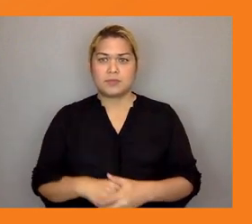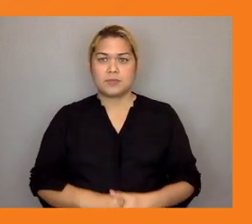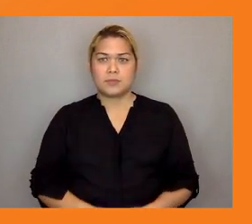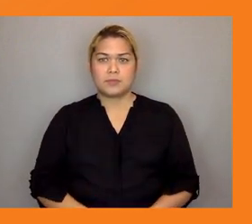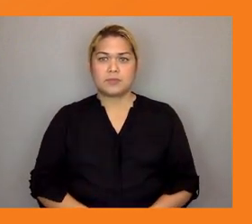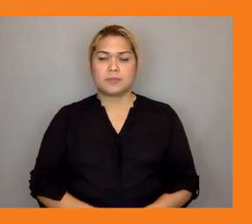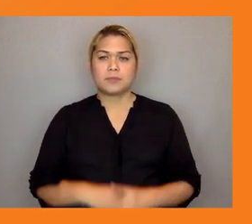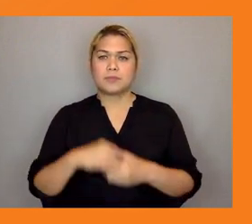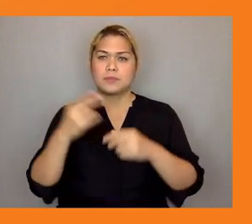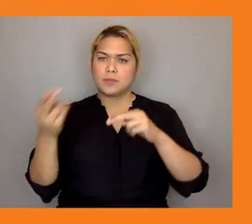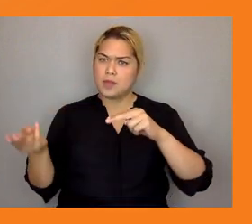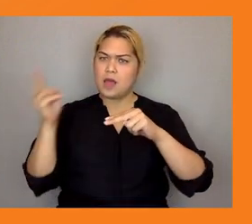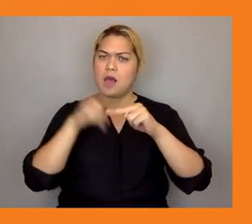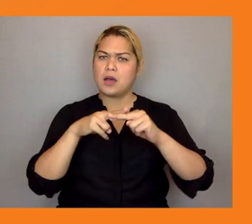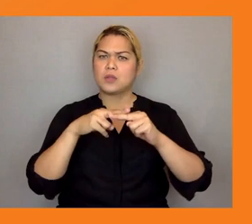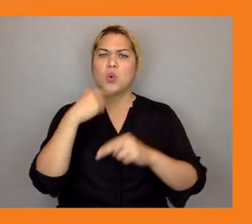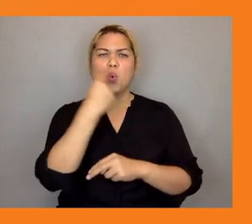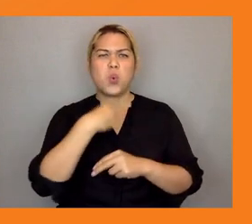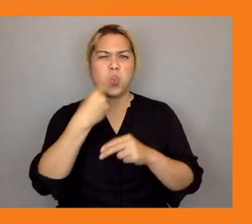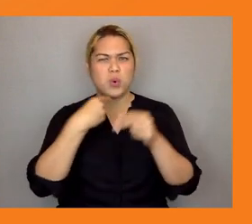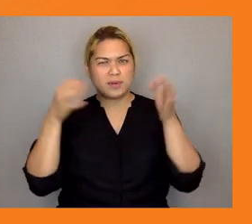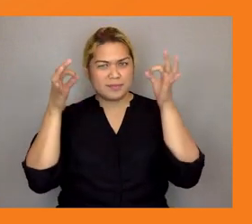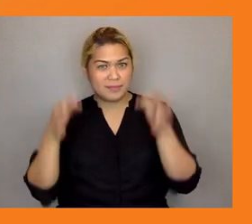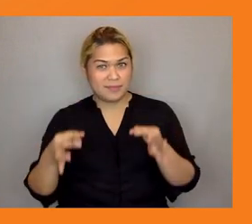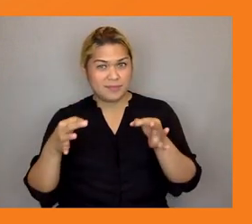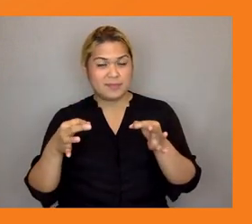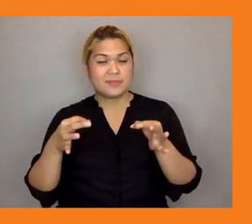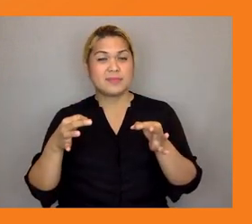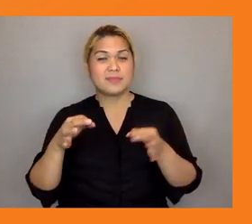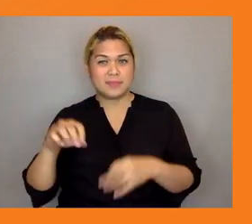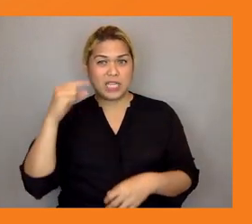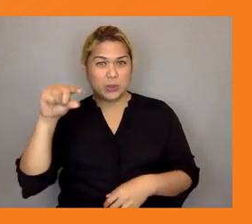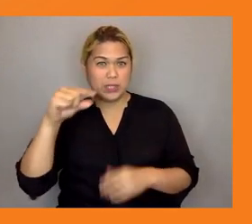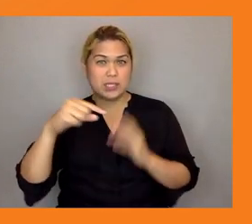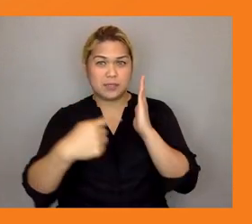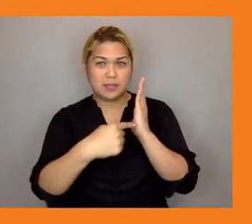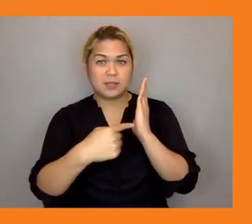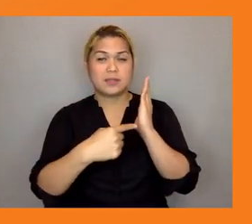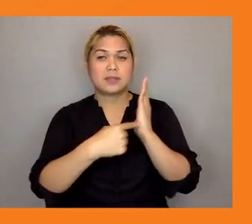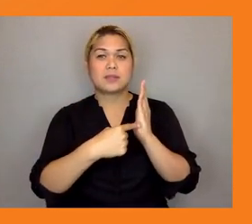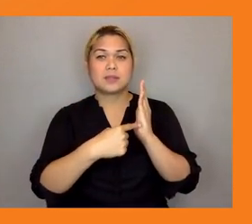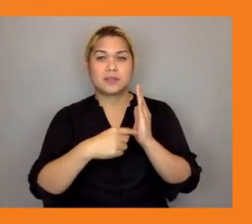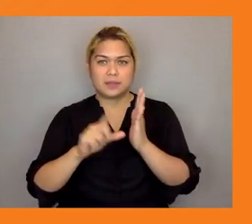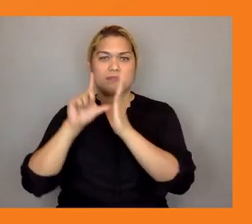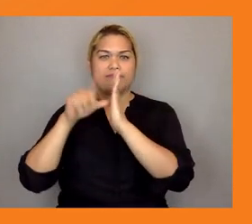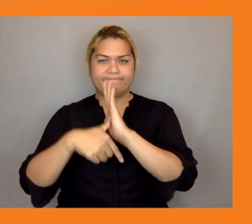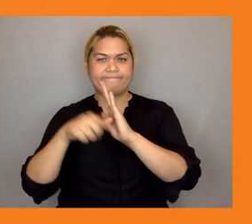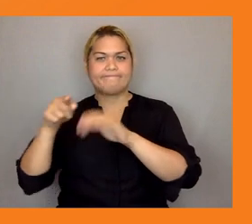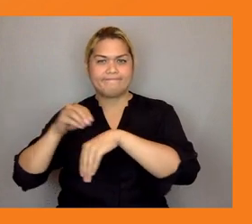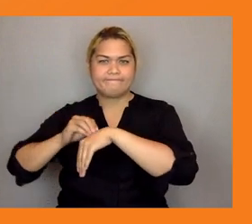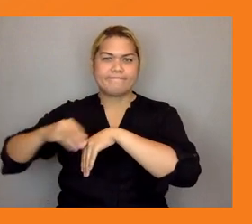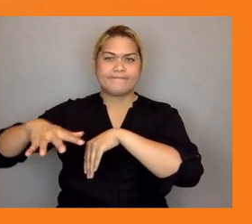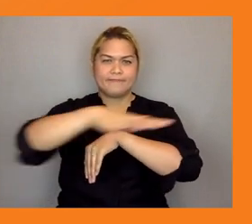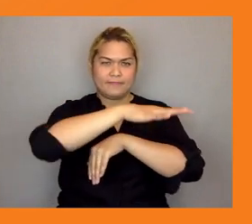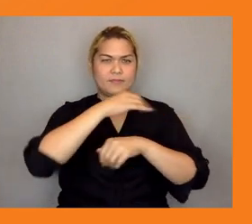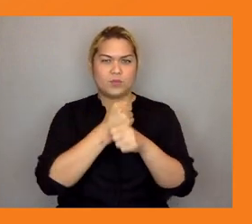technologies in policies will also shape the labor market opportunities for youth in developing countries countries the quantity and quality of